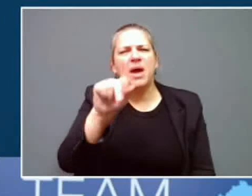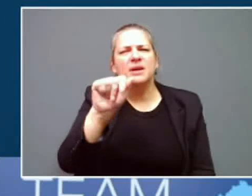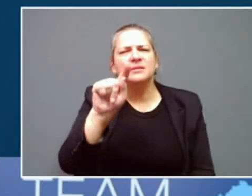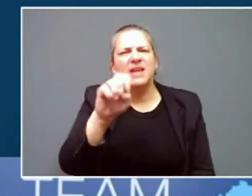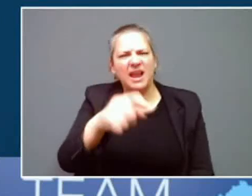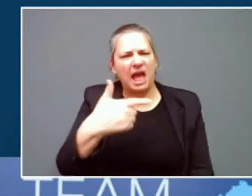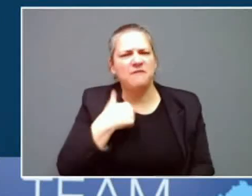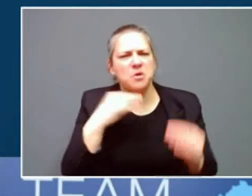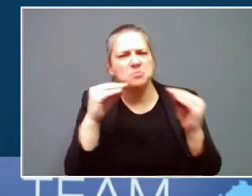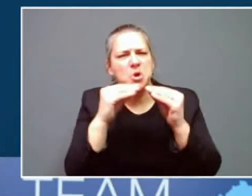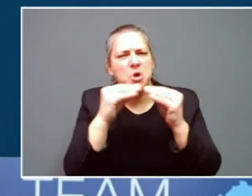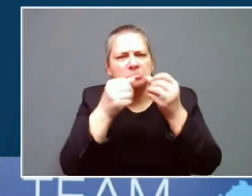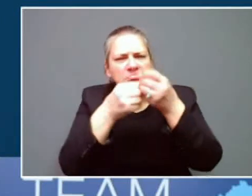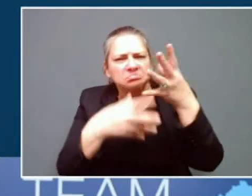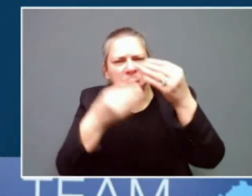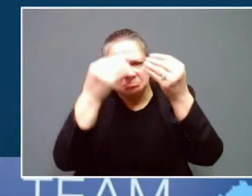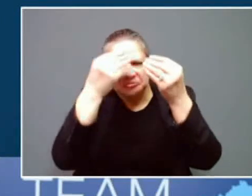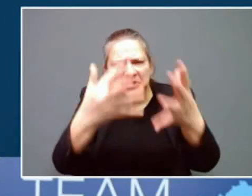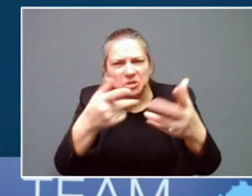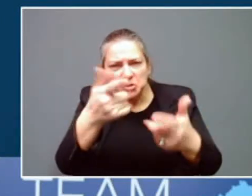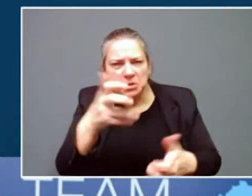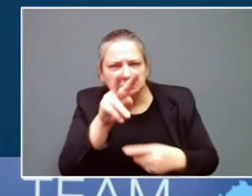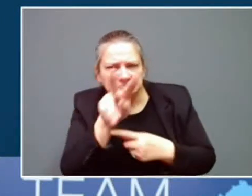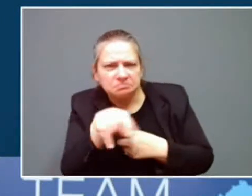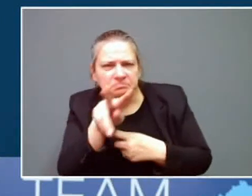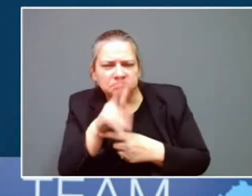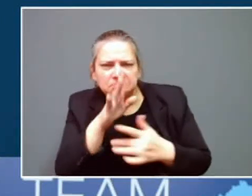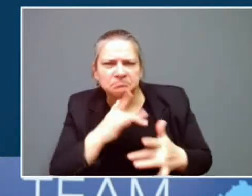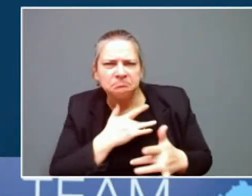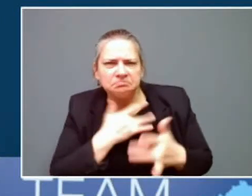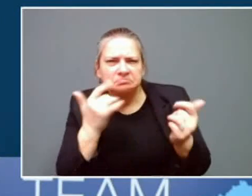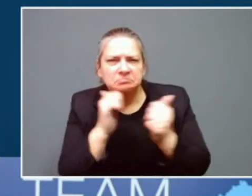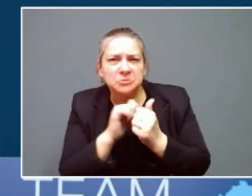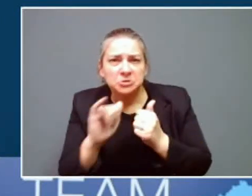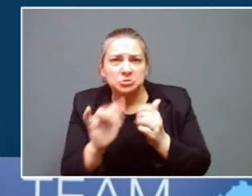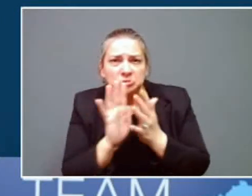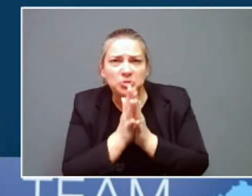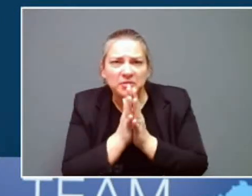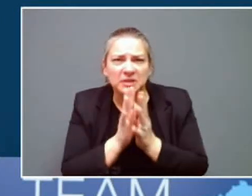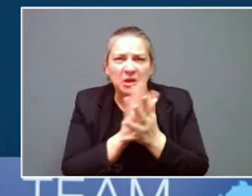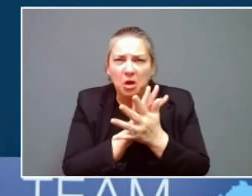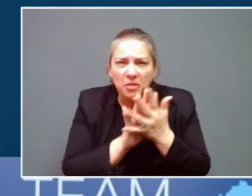.ky.gov for traffic and roadway information.